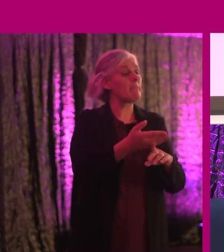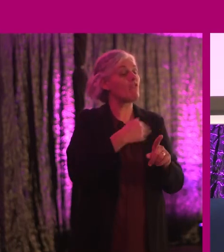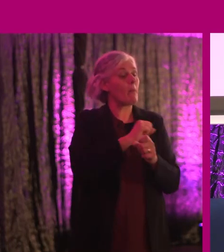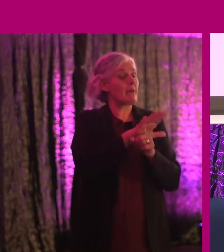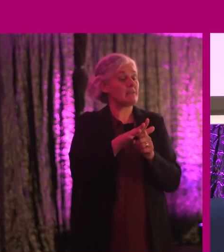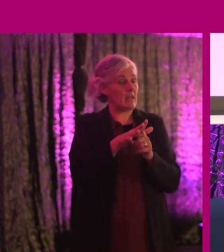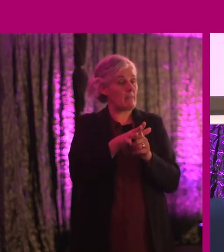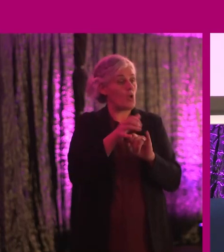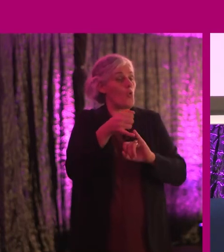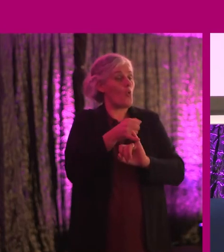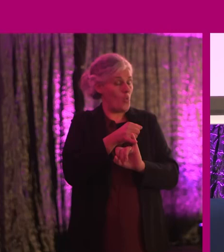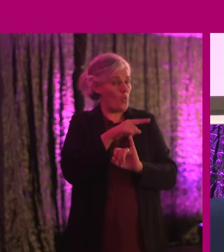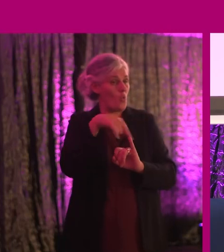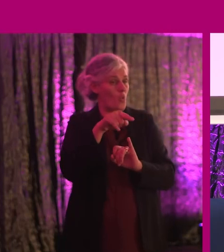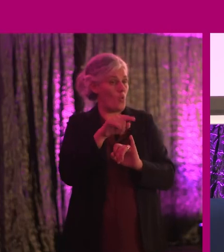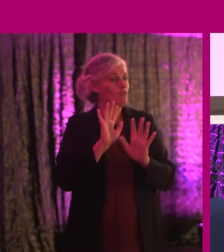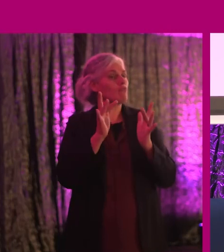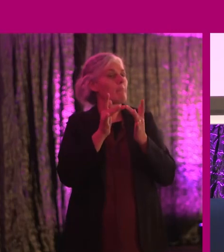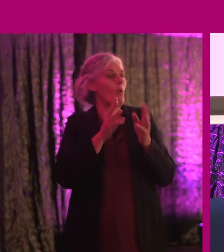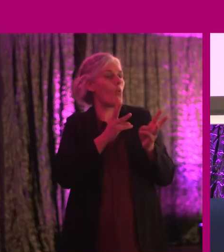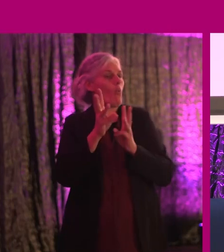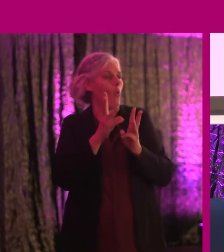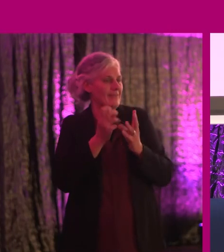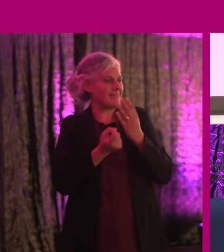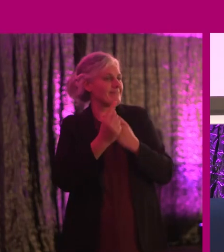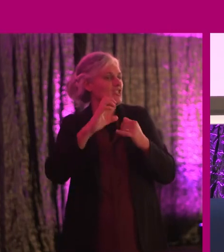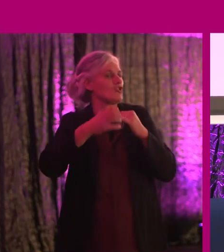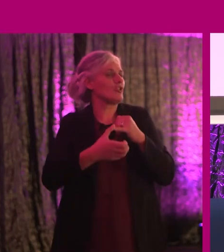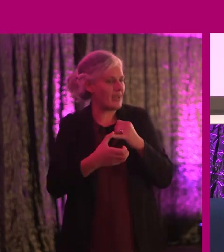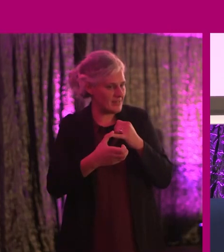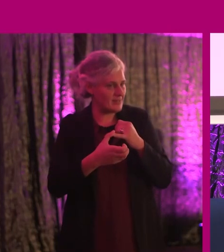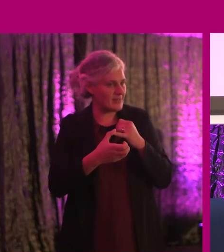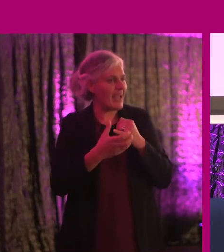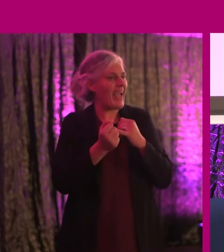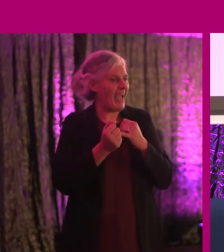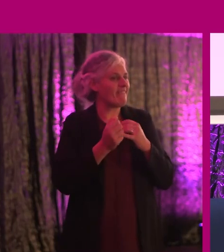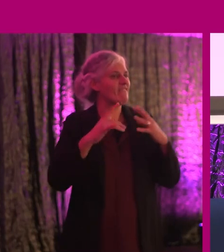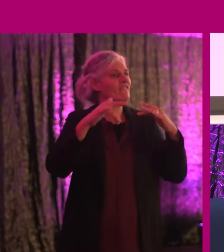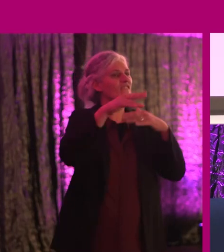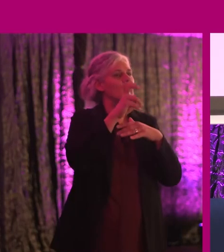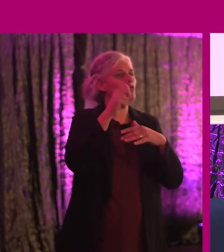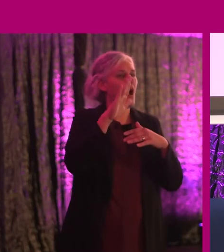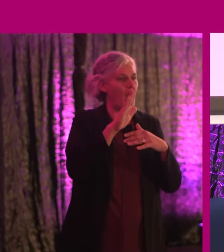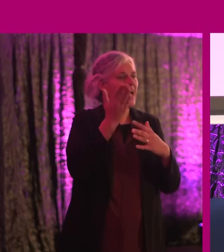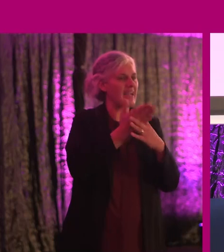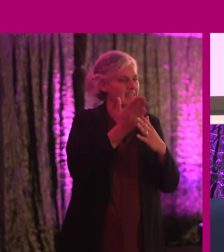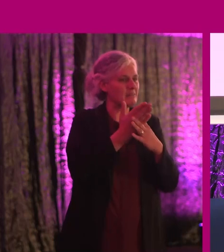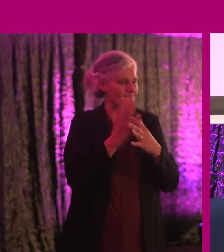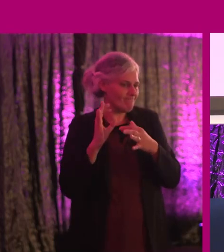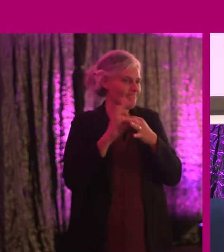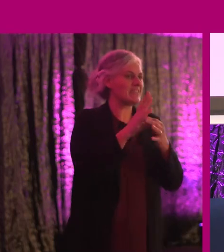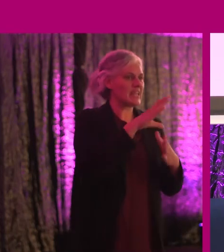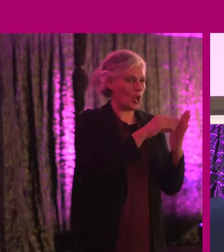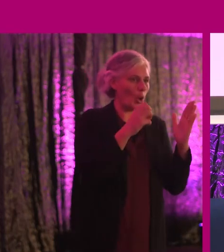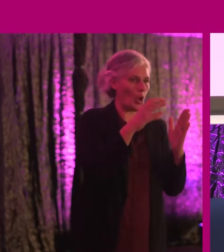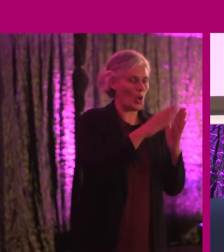those who had seen remote working as an opportunity, had virtual accessibility. They were the companies that thrived.